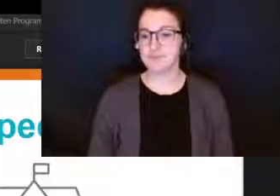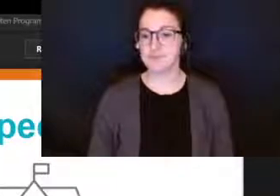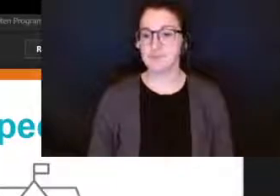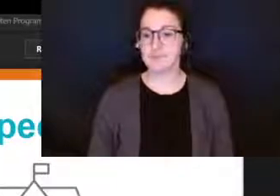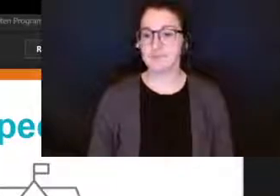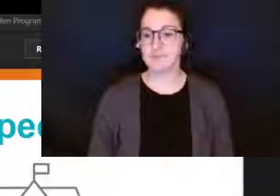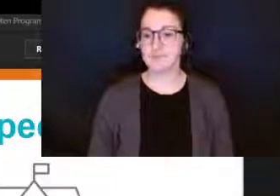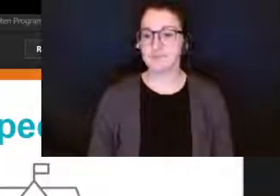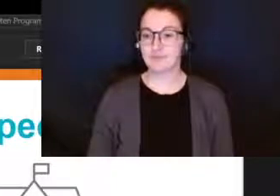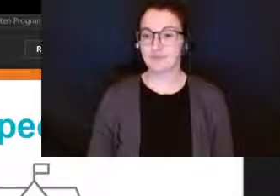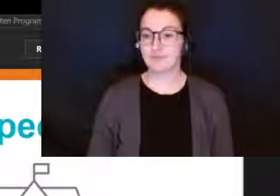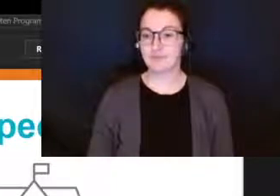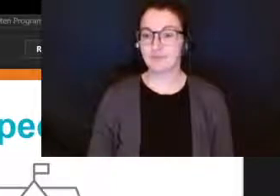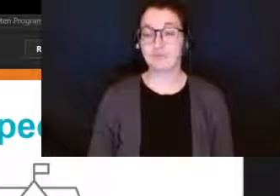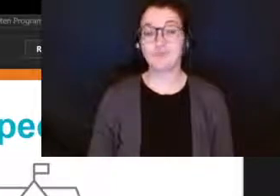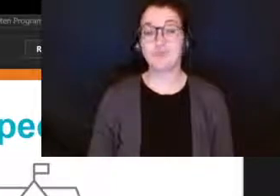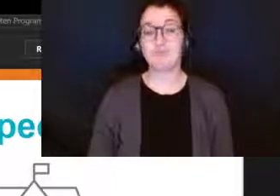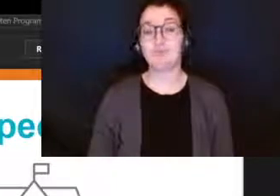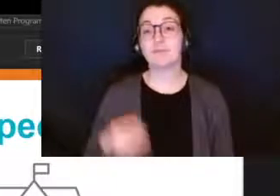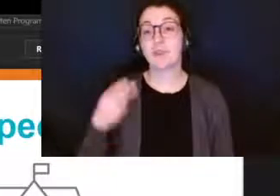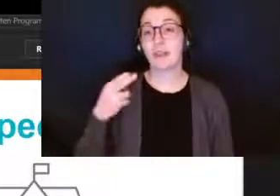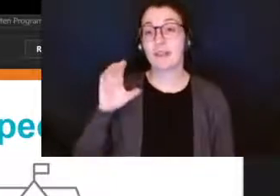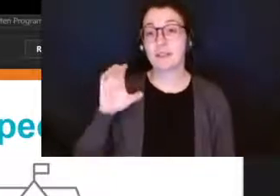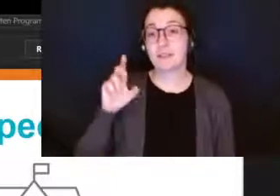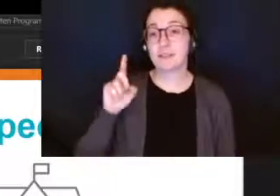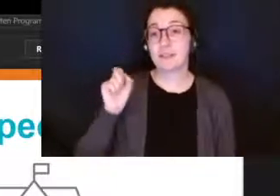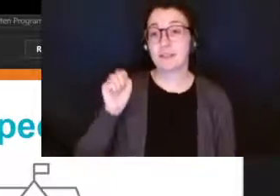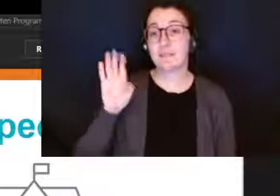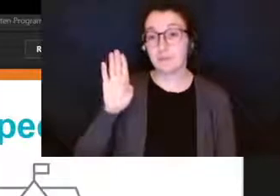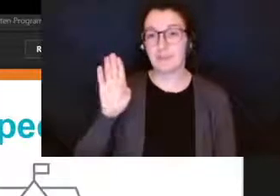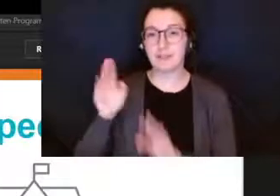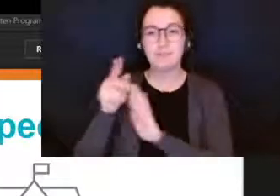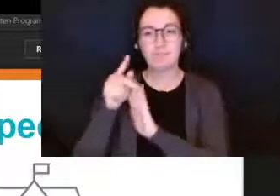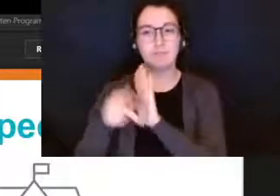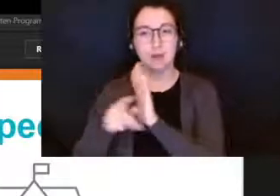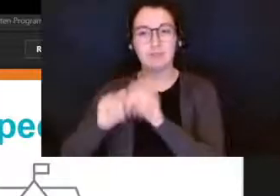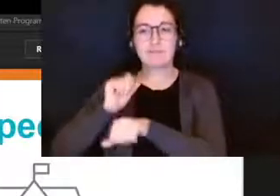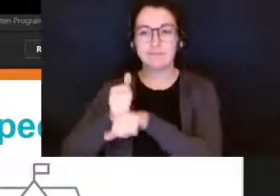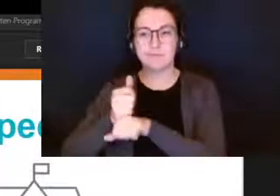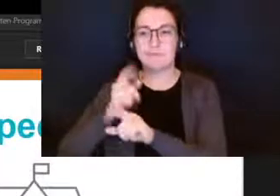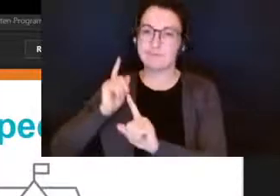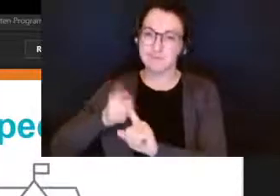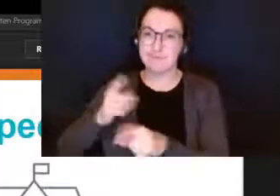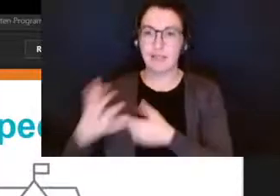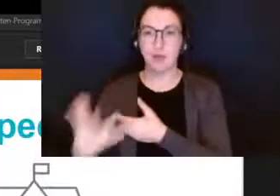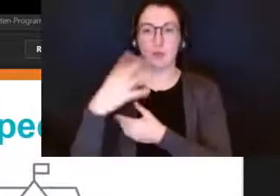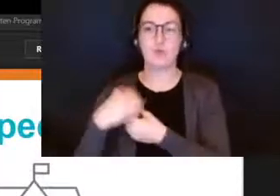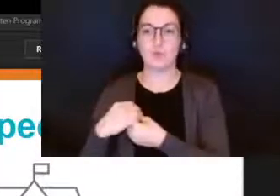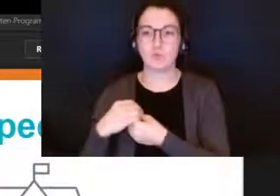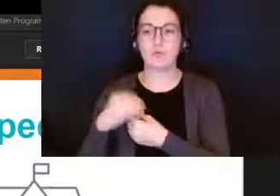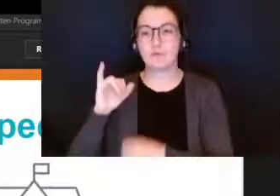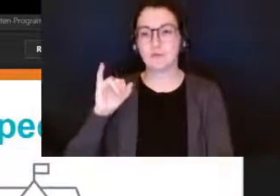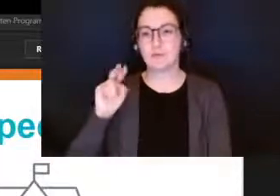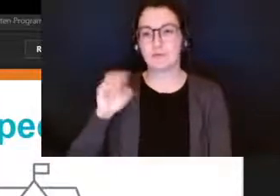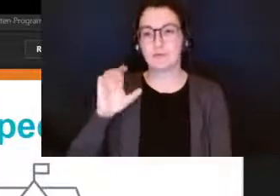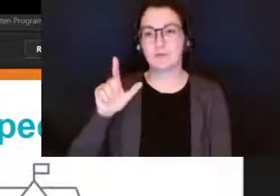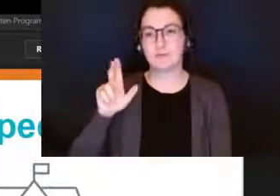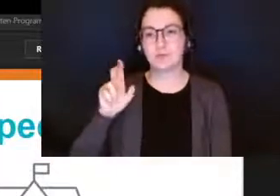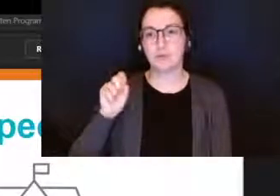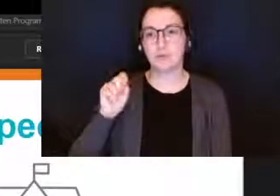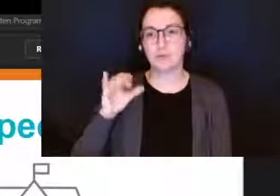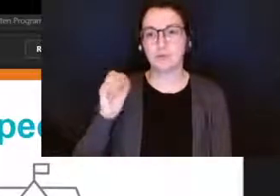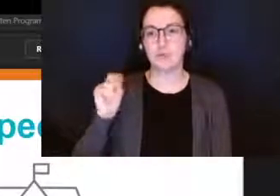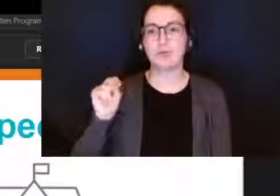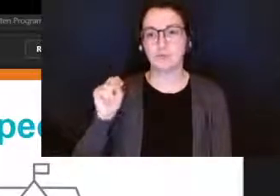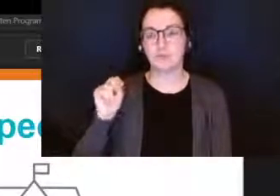we have enough at our school board we have adopted an inclusion policy because we believe every effort should be made to provide programs and services